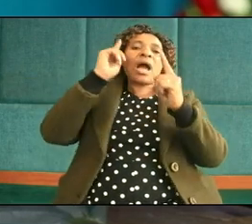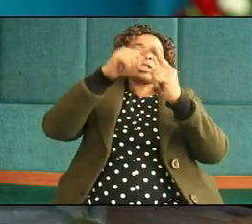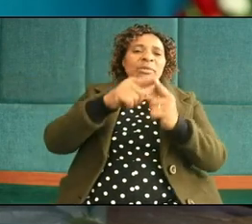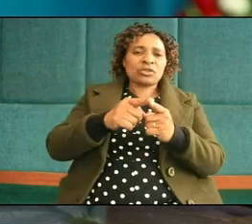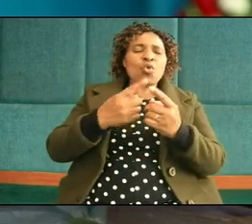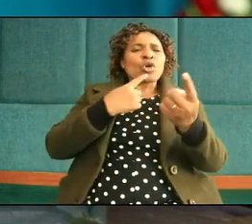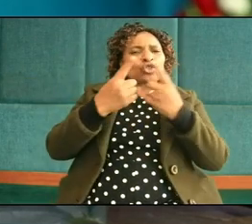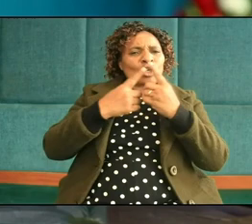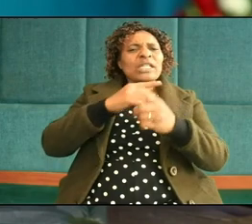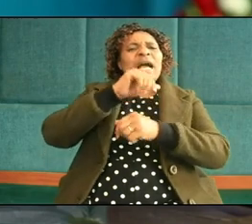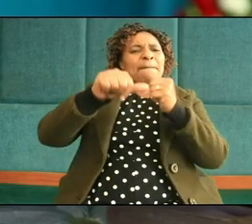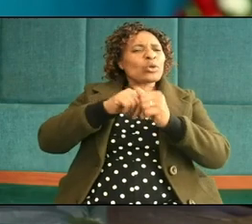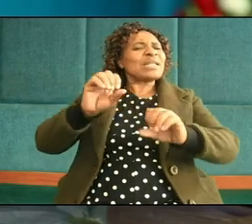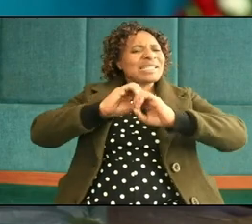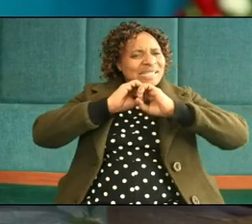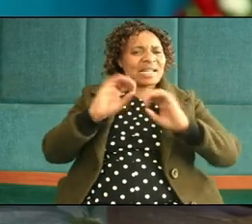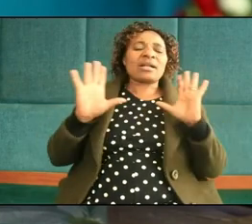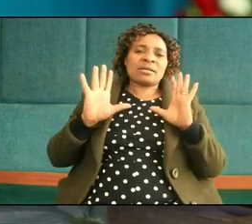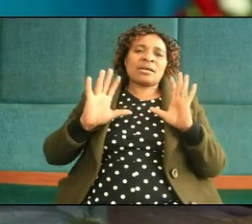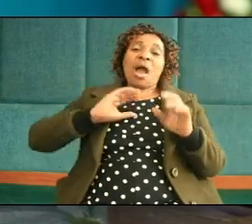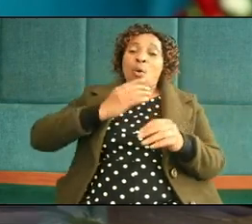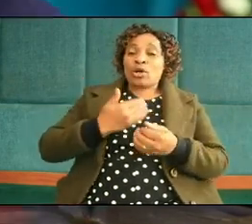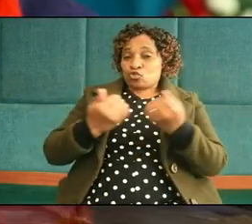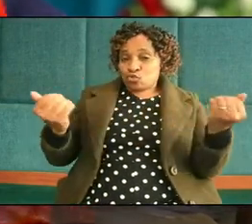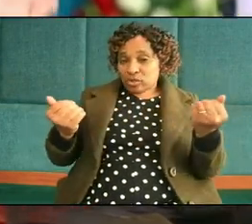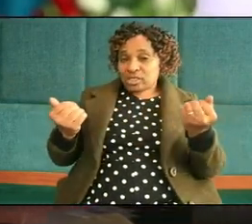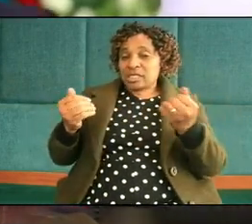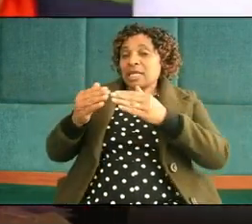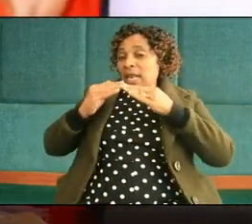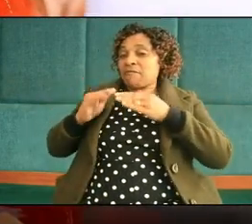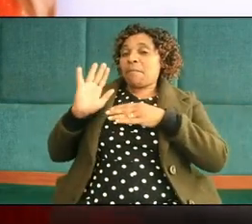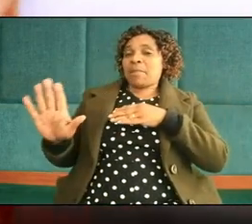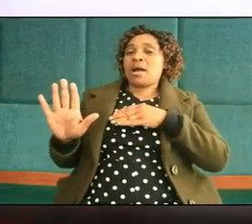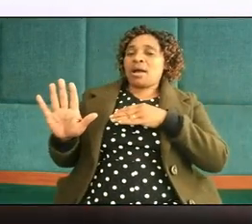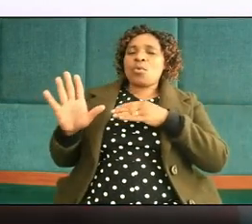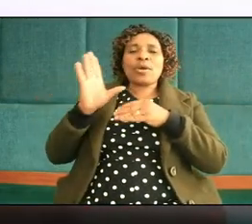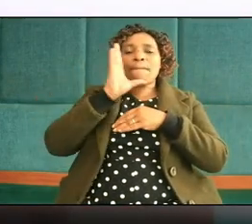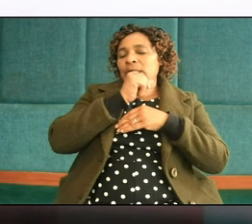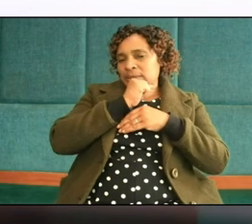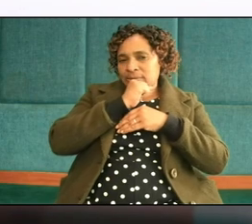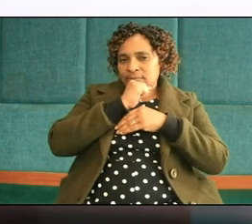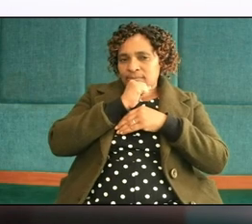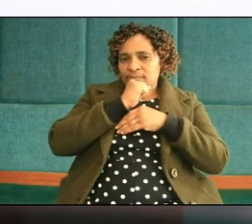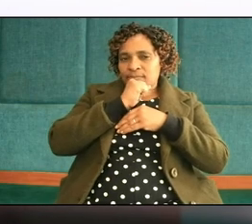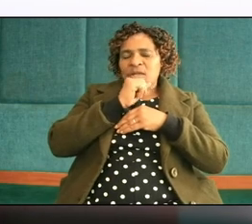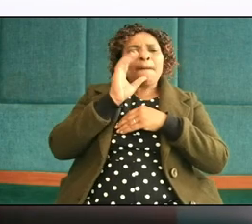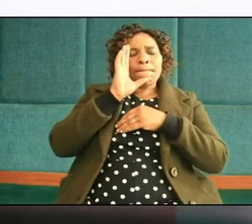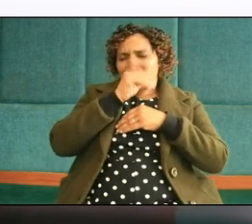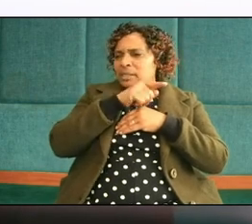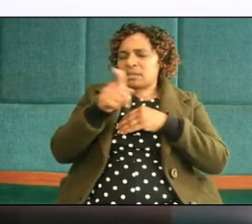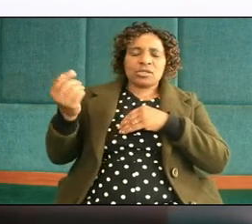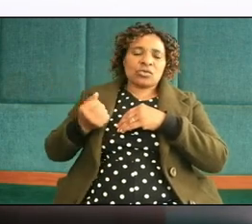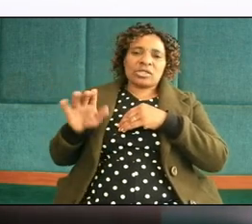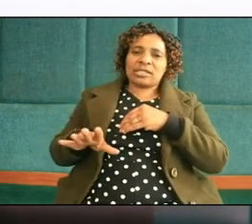talking about it clearly to our children according to their levels we are losing them we are losing them